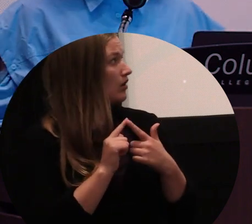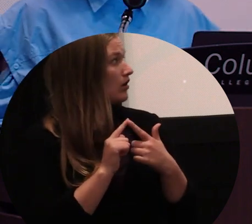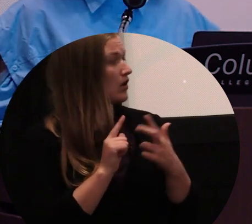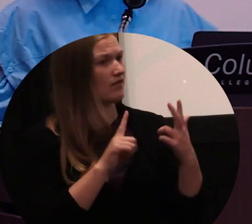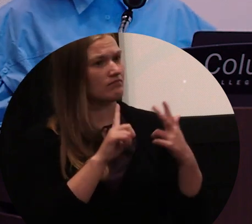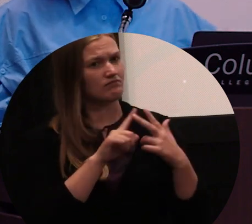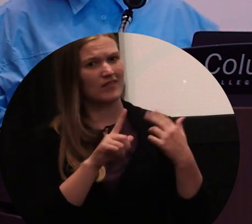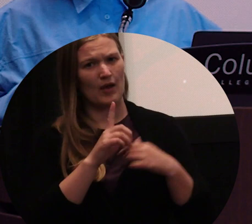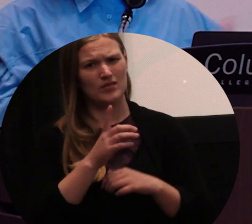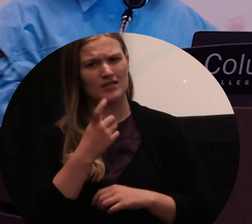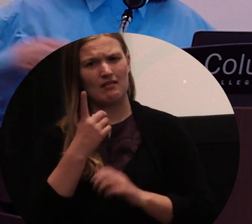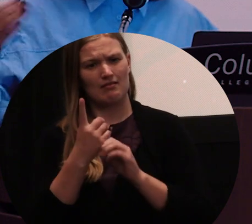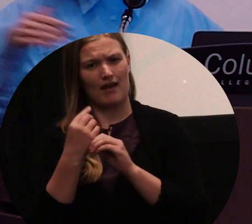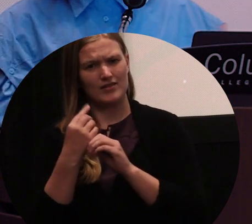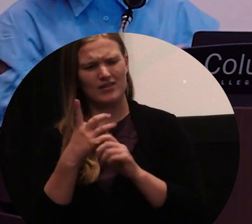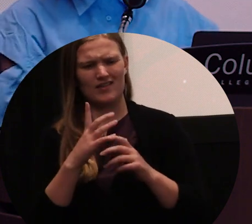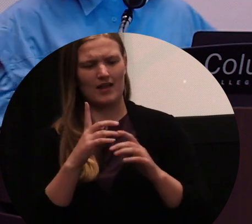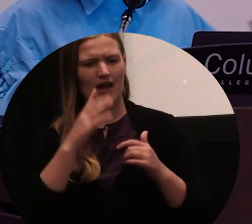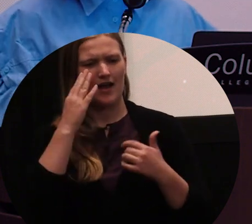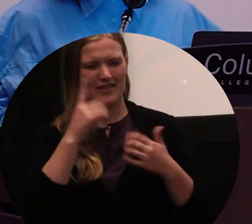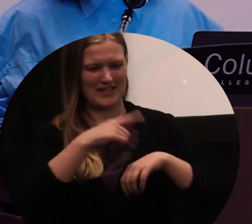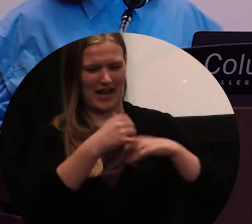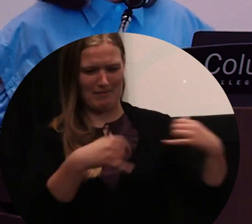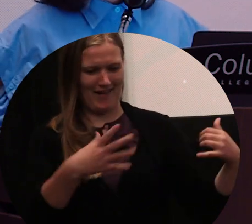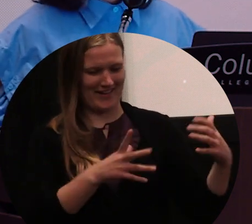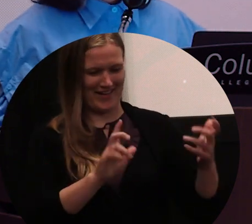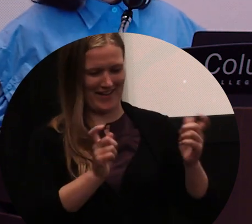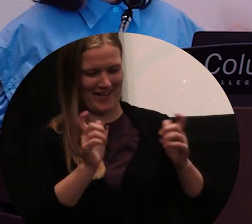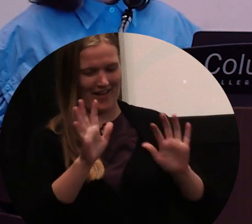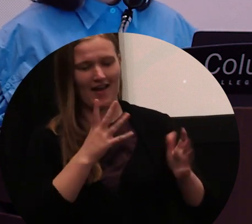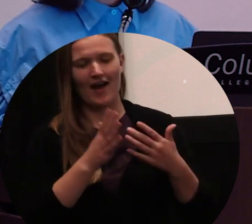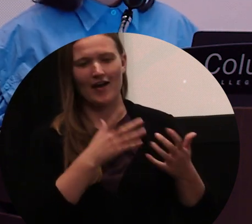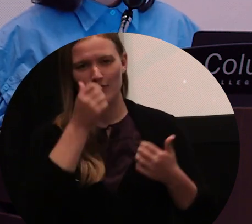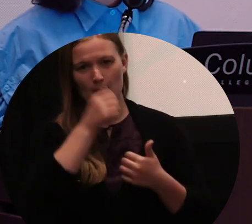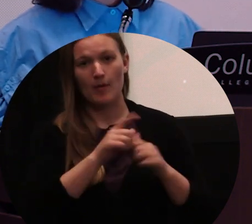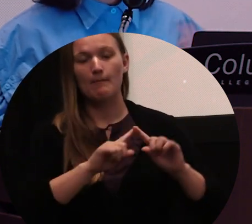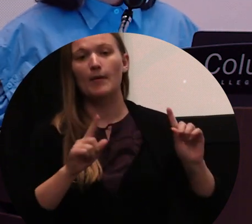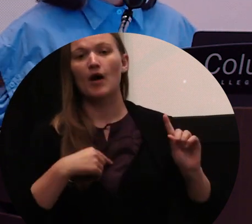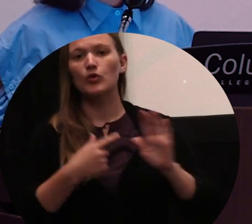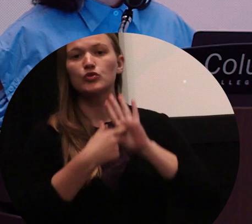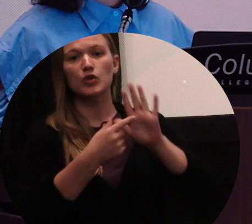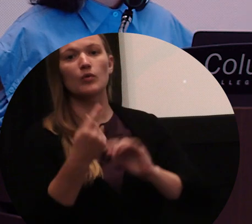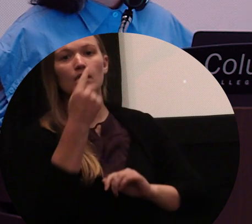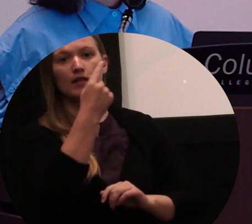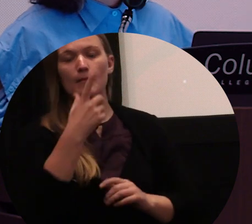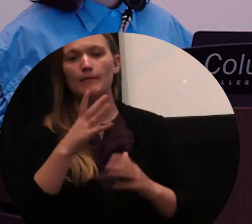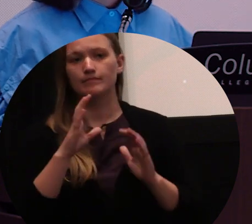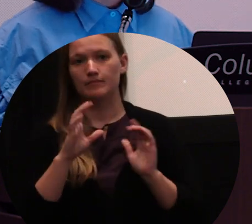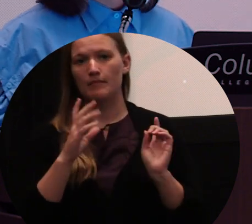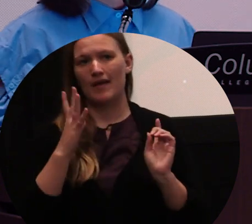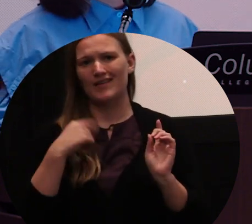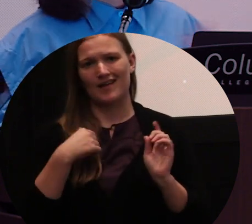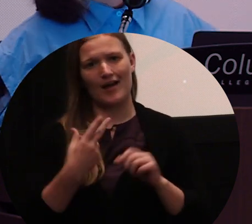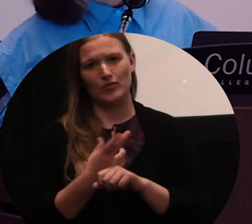last year. So I'm kind of timelines are kind of warping, but I I wanted to show this piece because I think once again, I think the idea that I